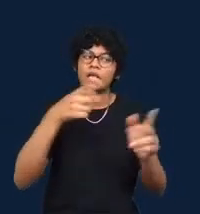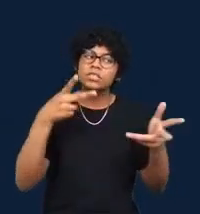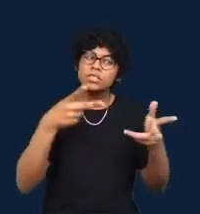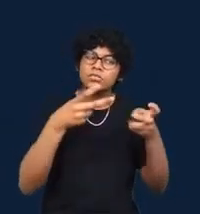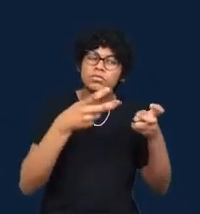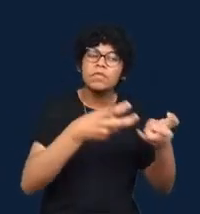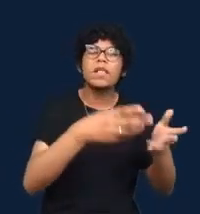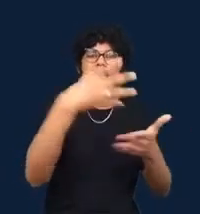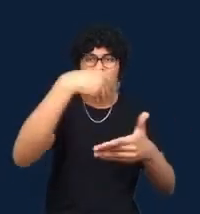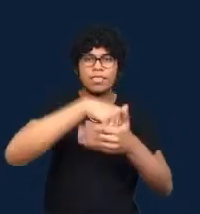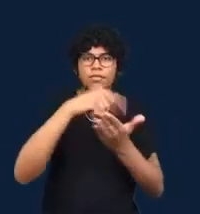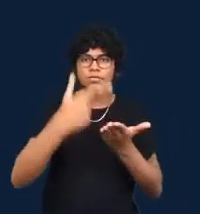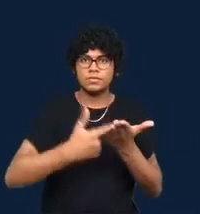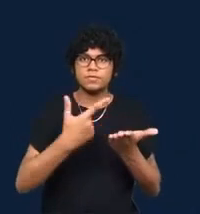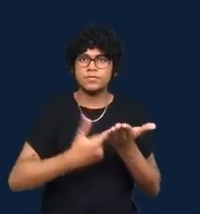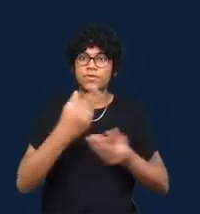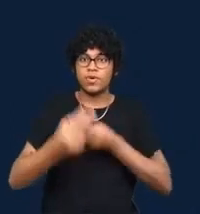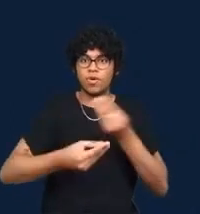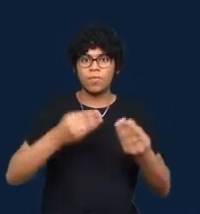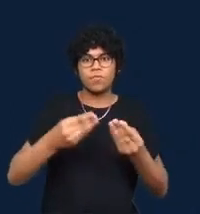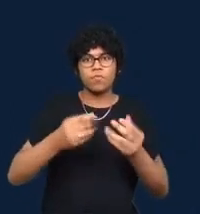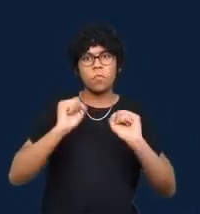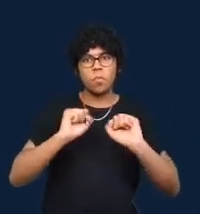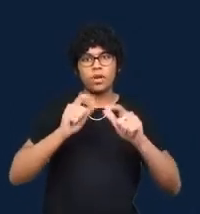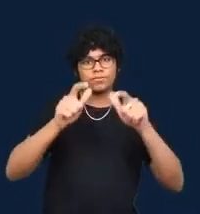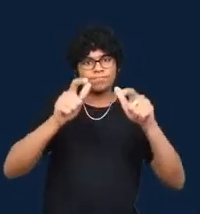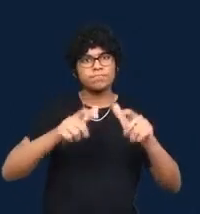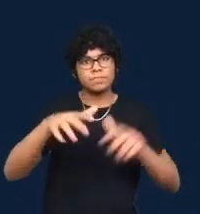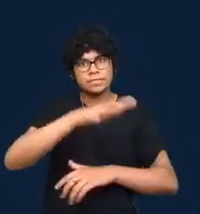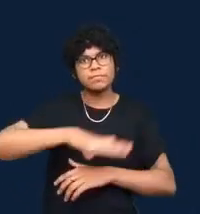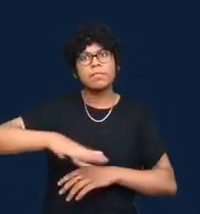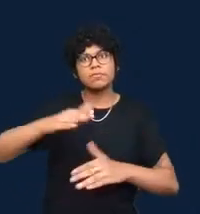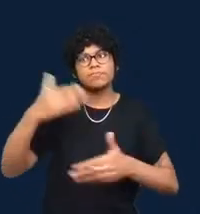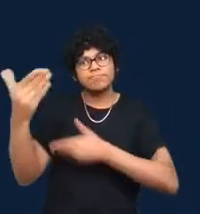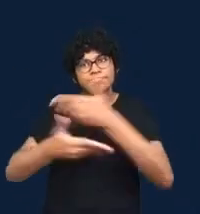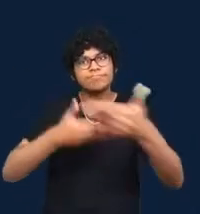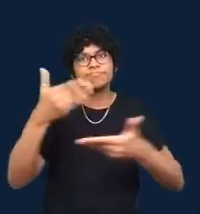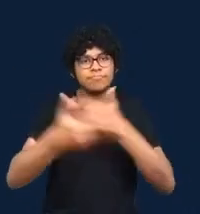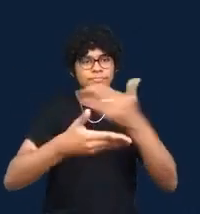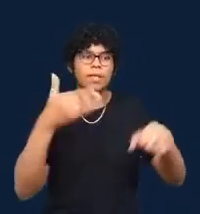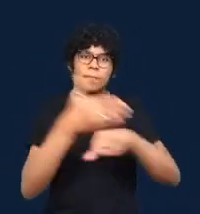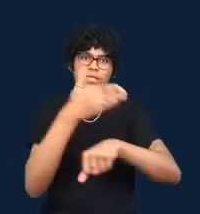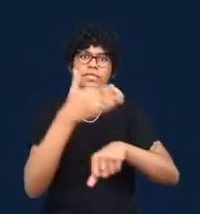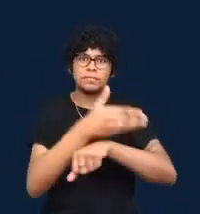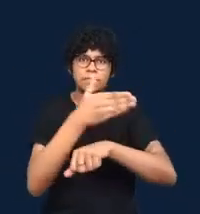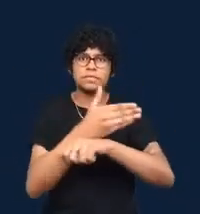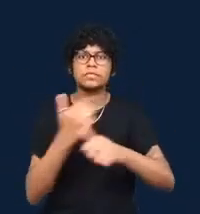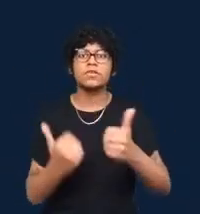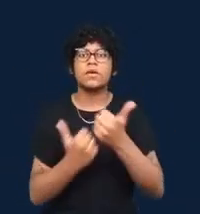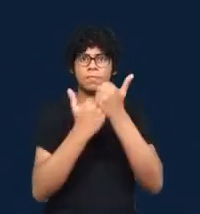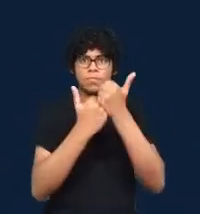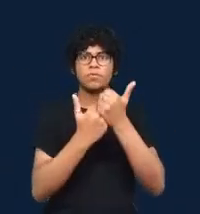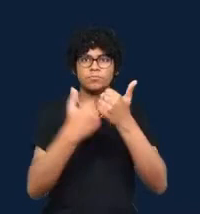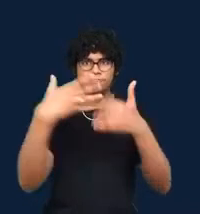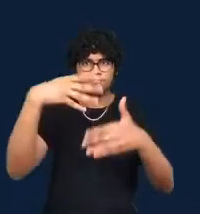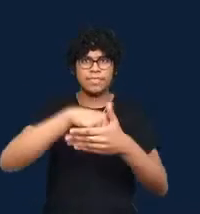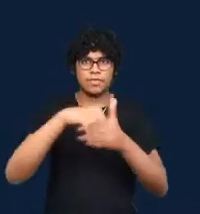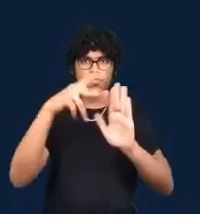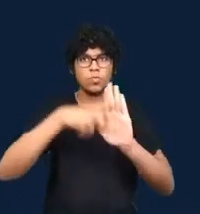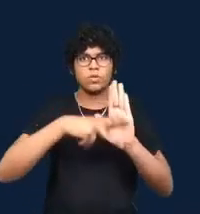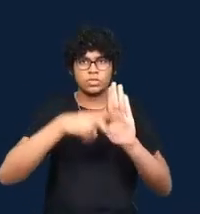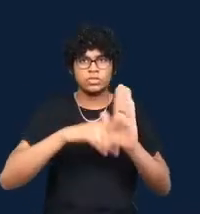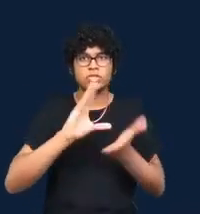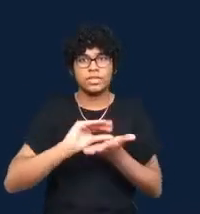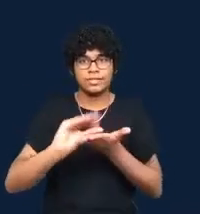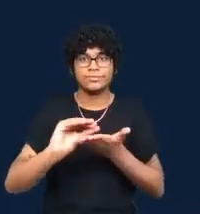participation in data projects. And again, I would like to extend the invitation to please get in touch